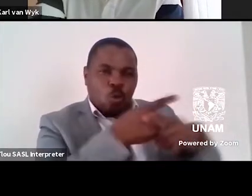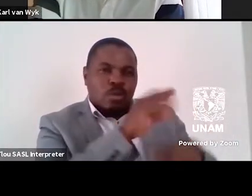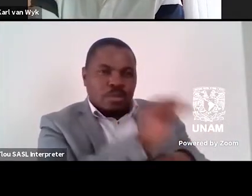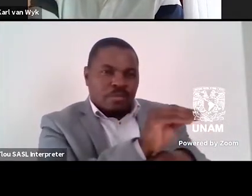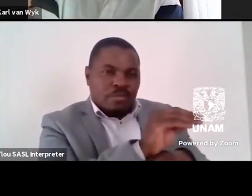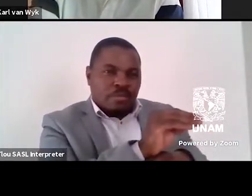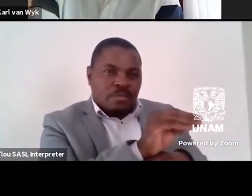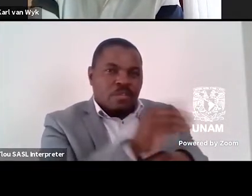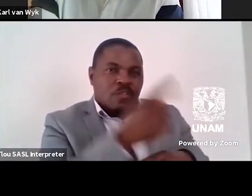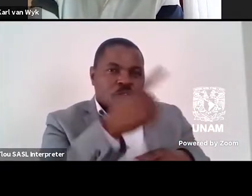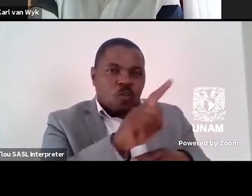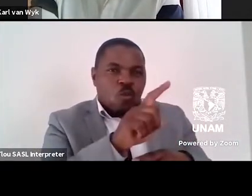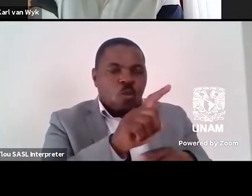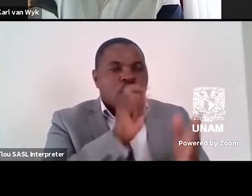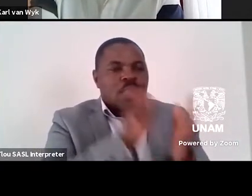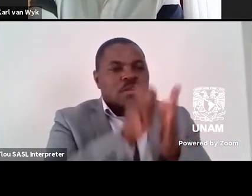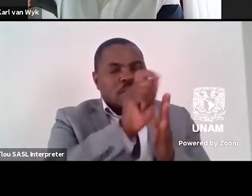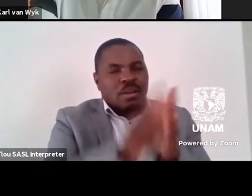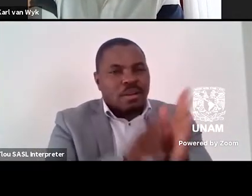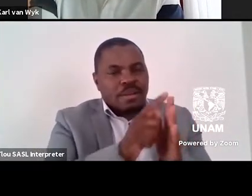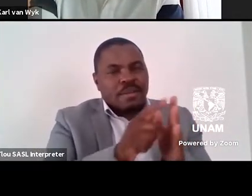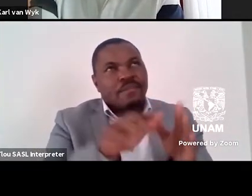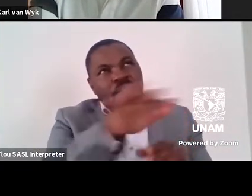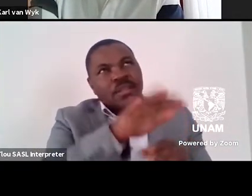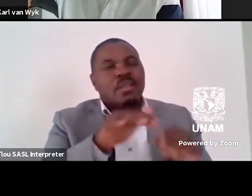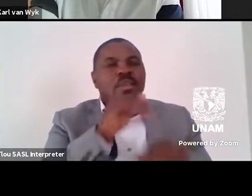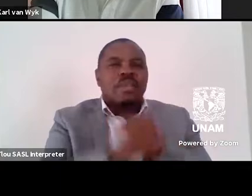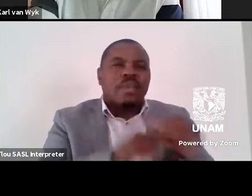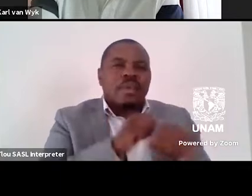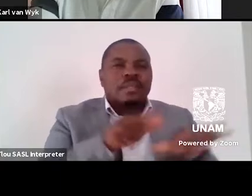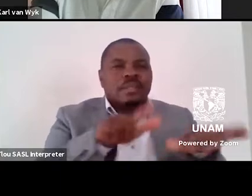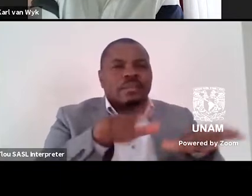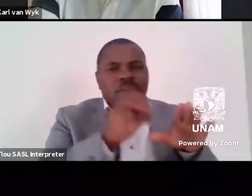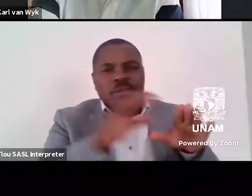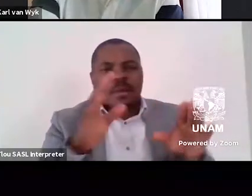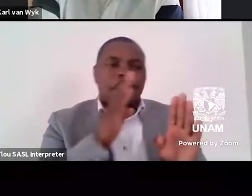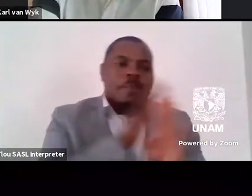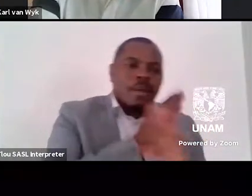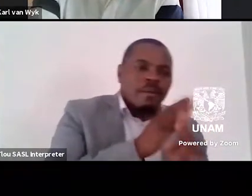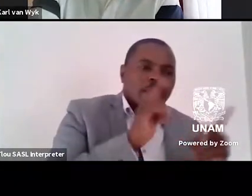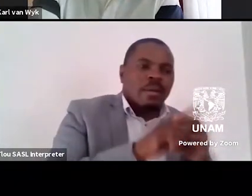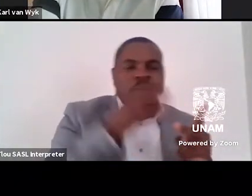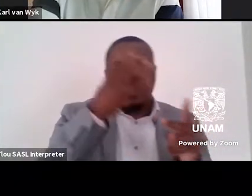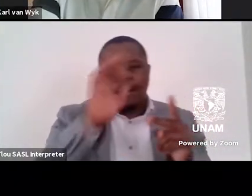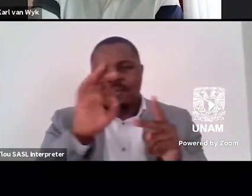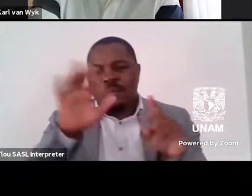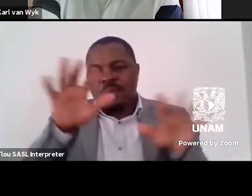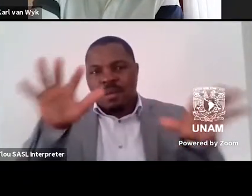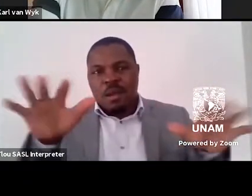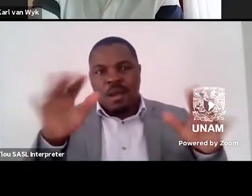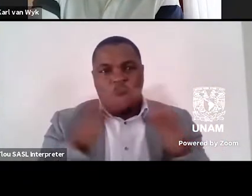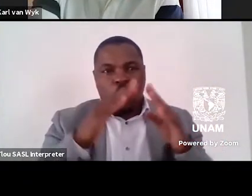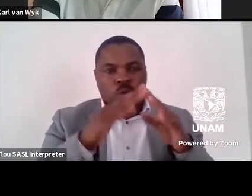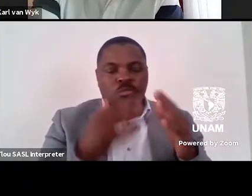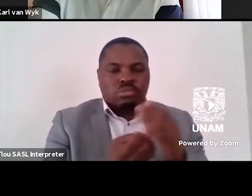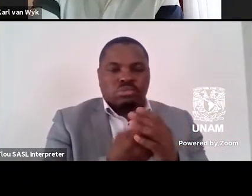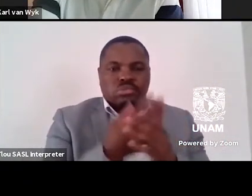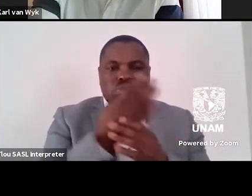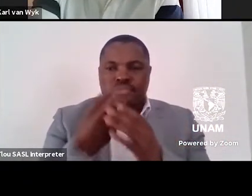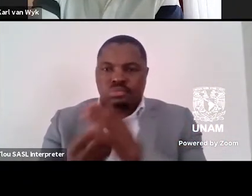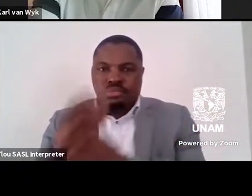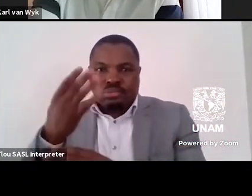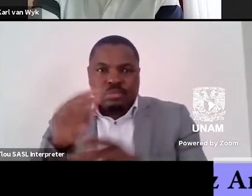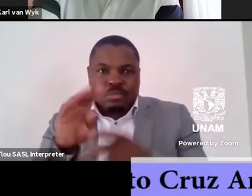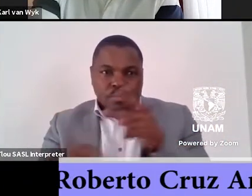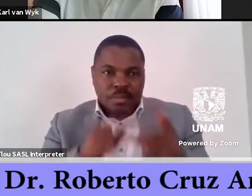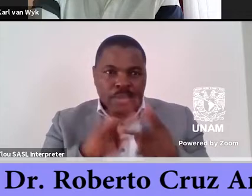literary field. In the 70s, public and private publishing houses emerged that succeeded in creating a network in